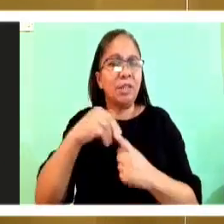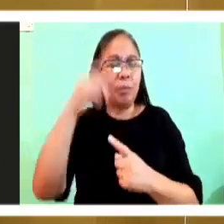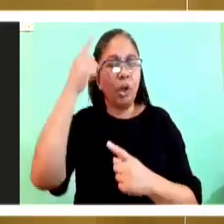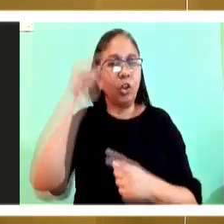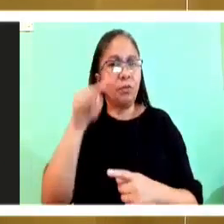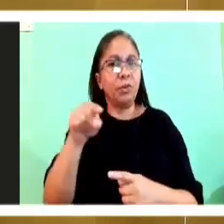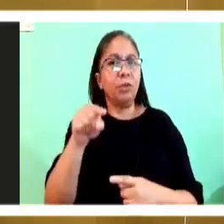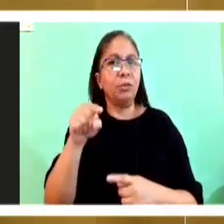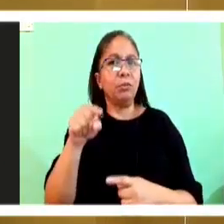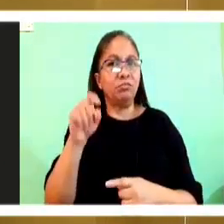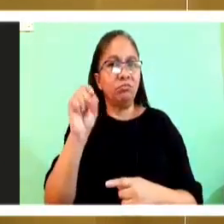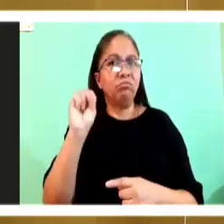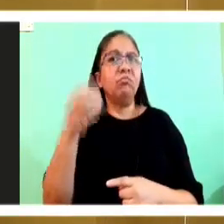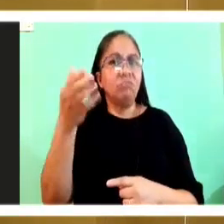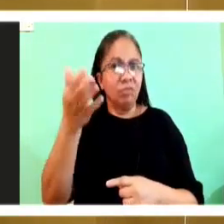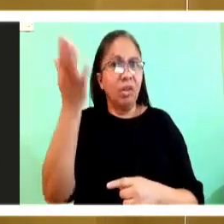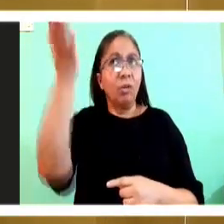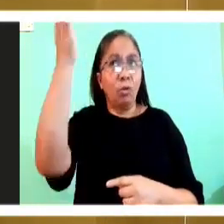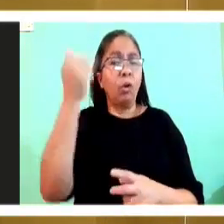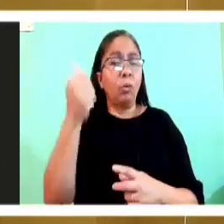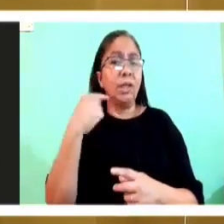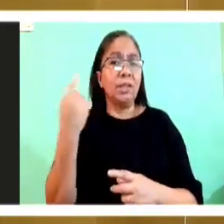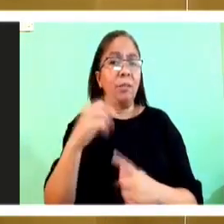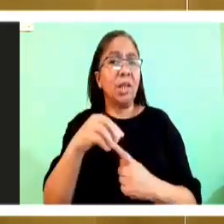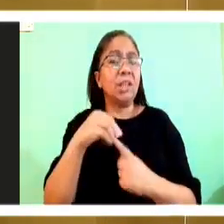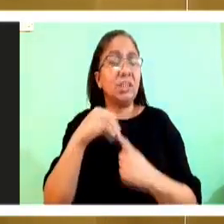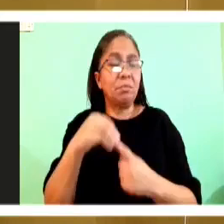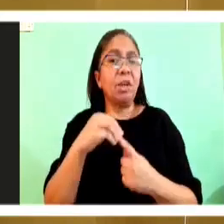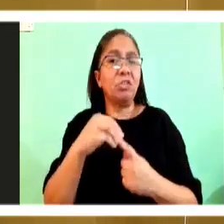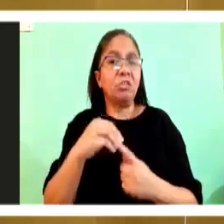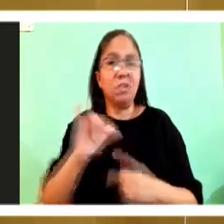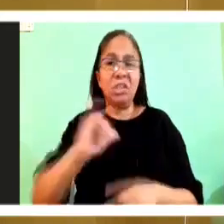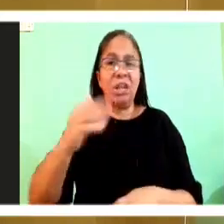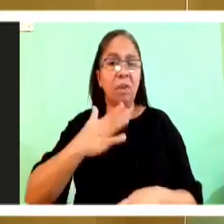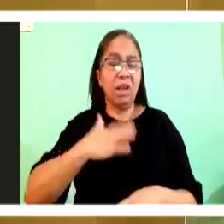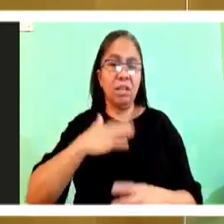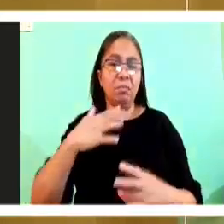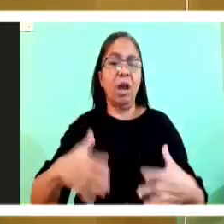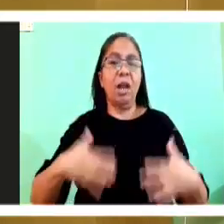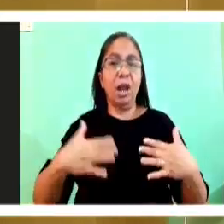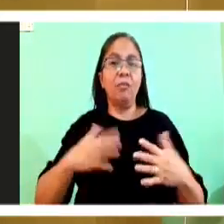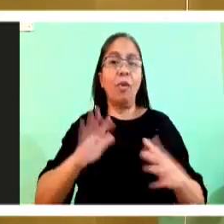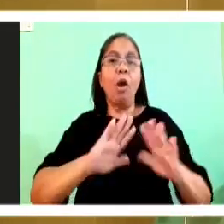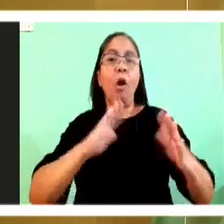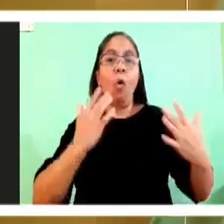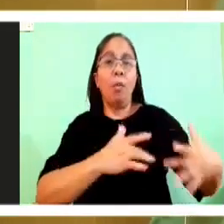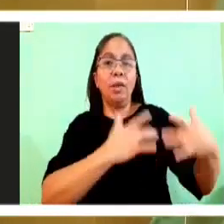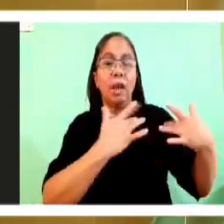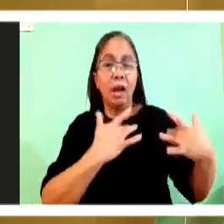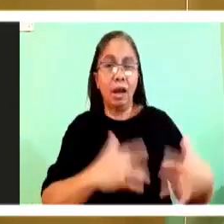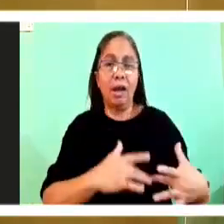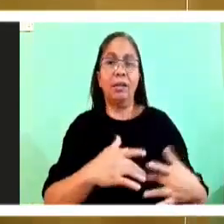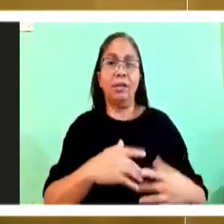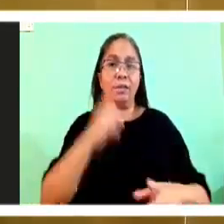something with your life as he wants something with my life. Open your hearts wide. Amen.